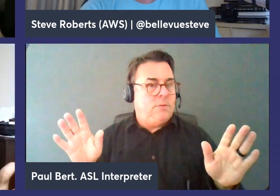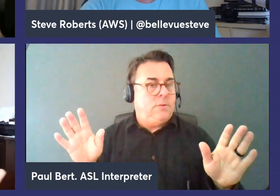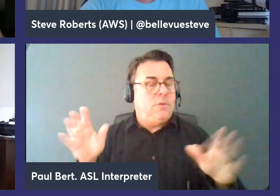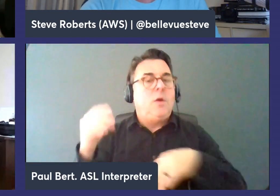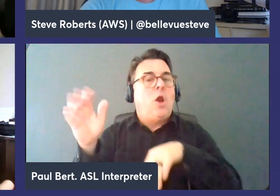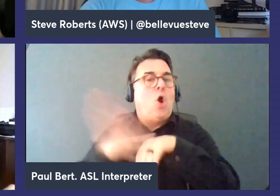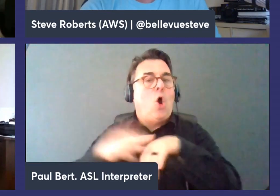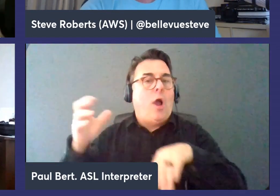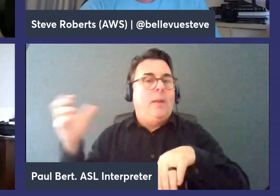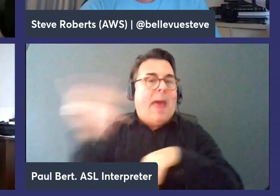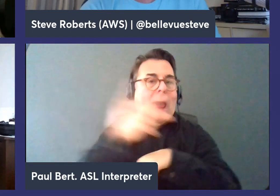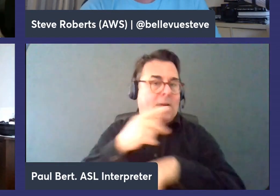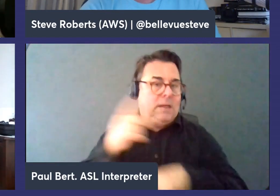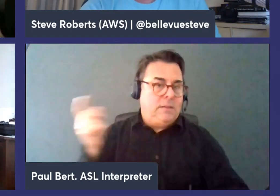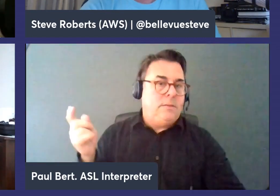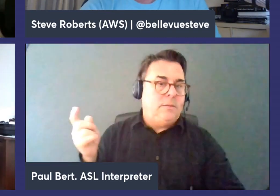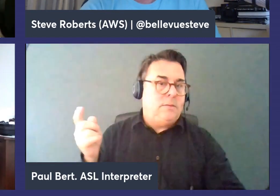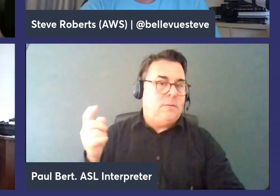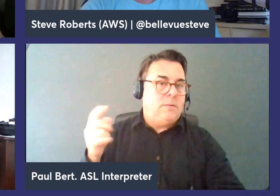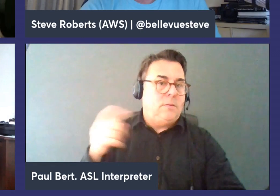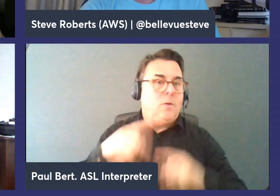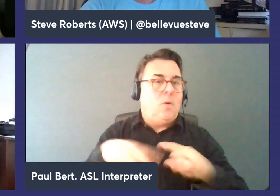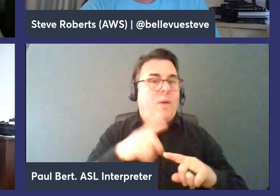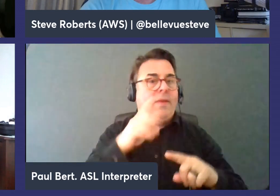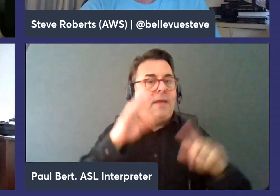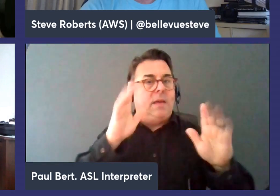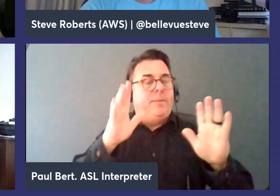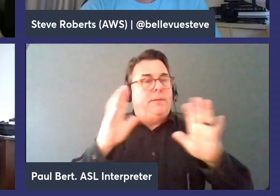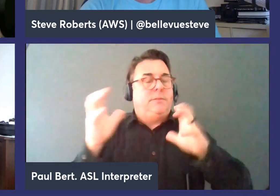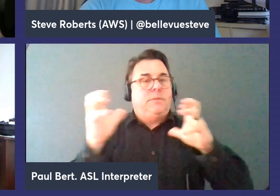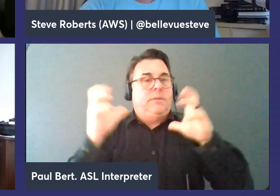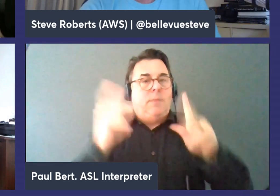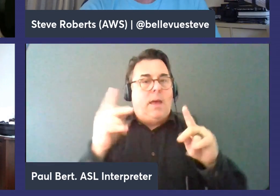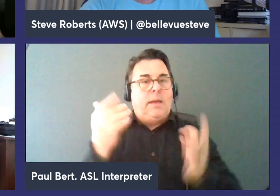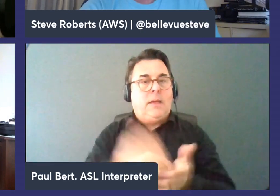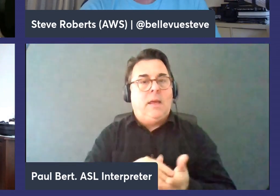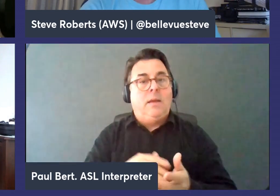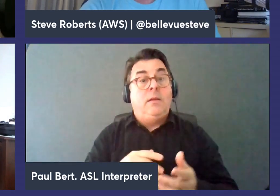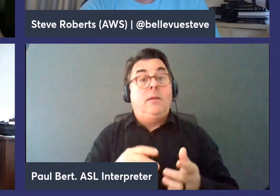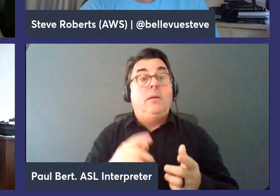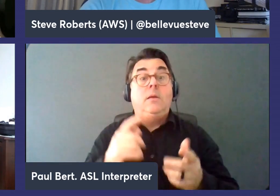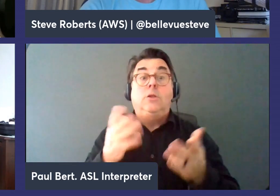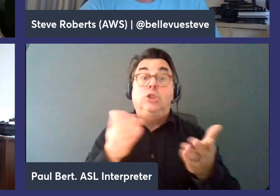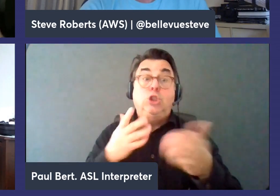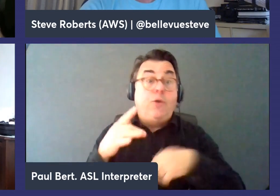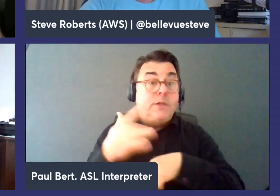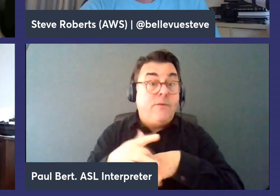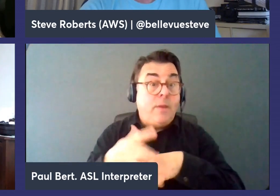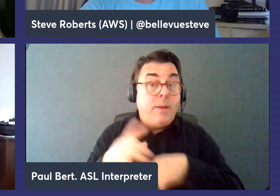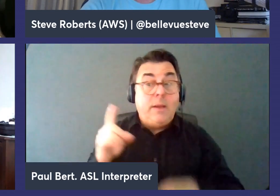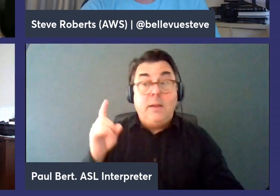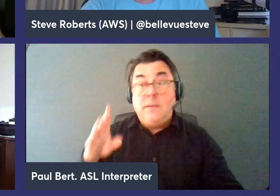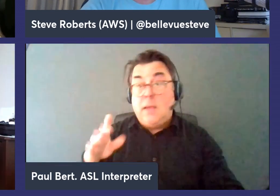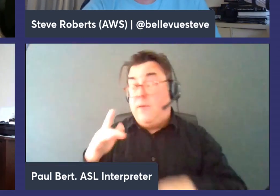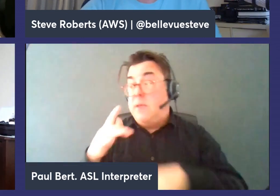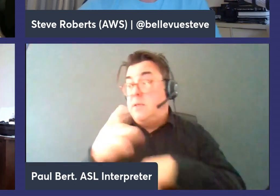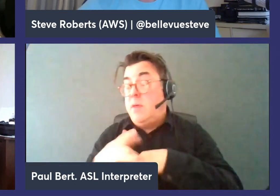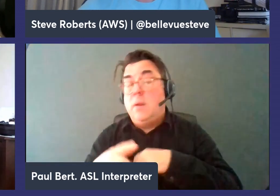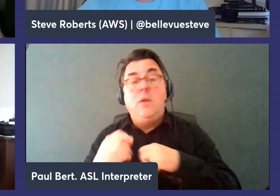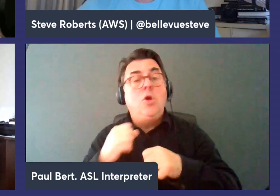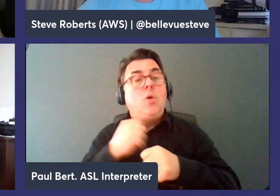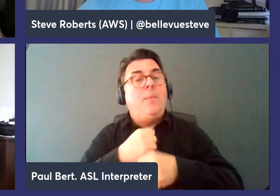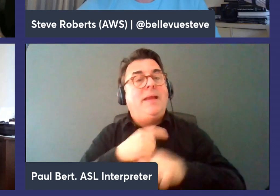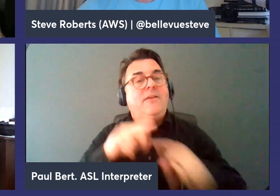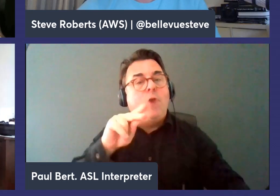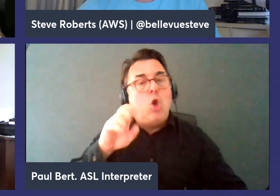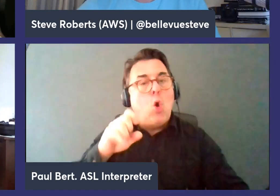built back up into the database as soon as the database comes back online uh for service availability though database availability you can create nodes